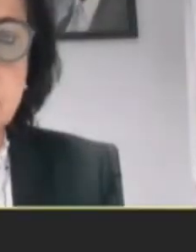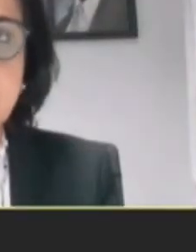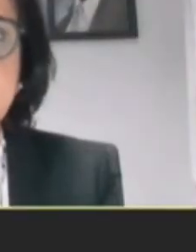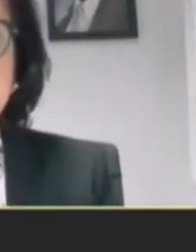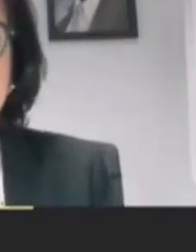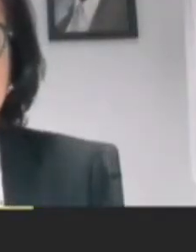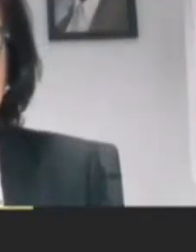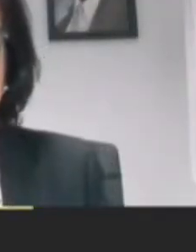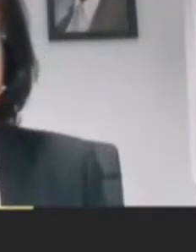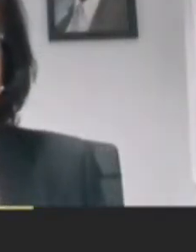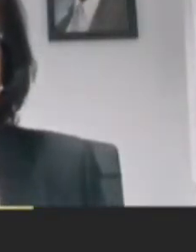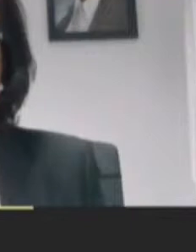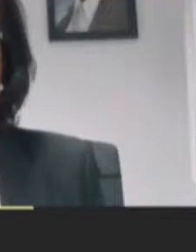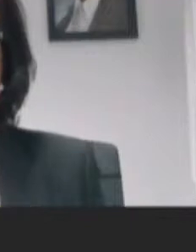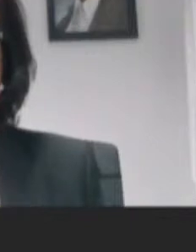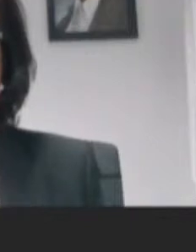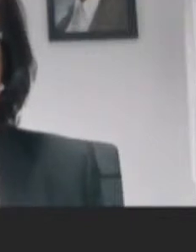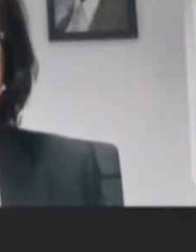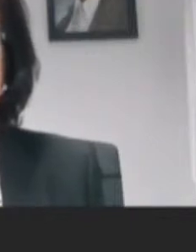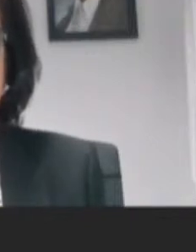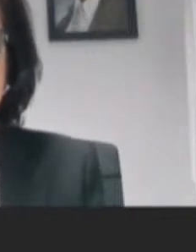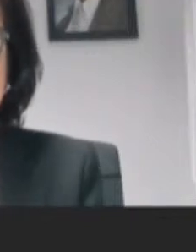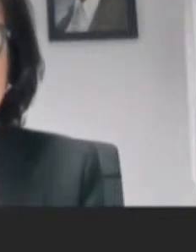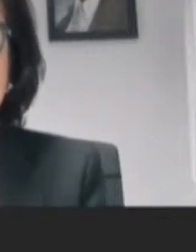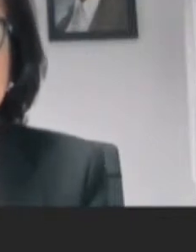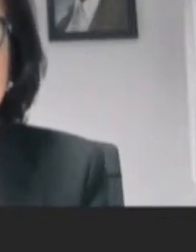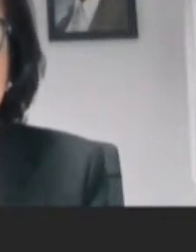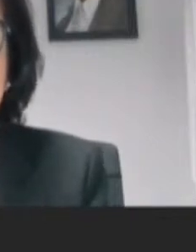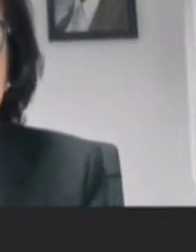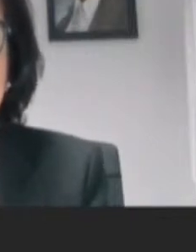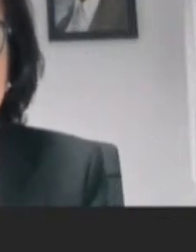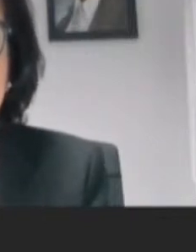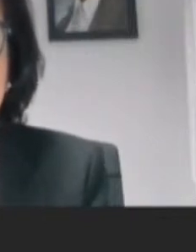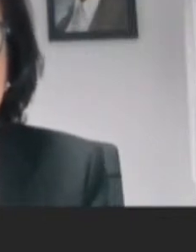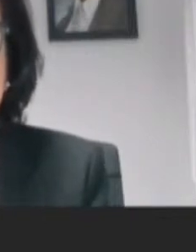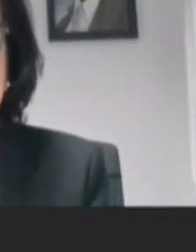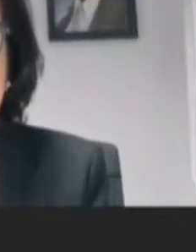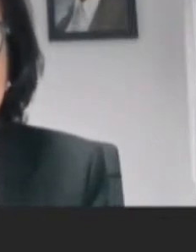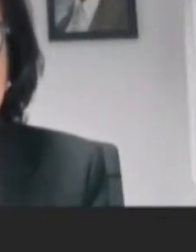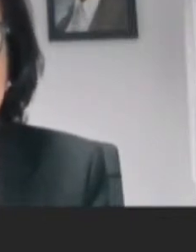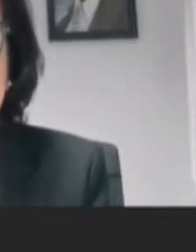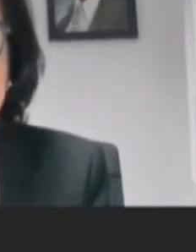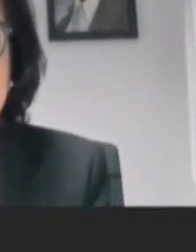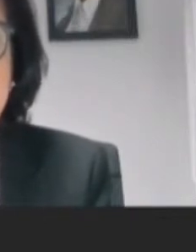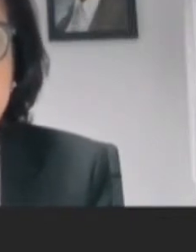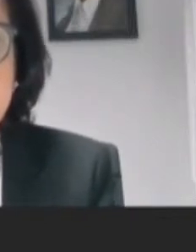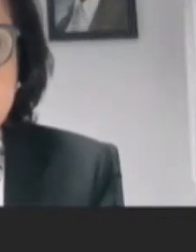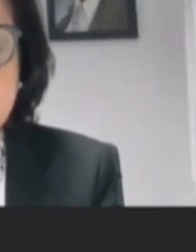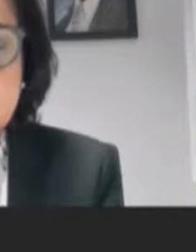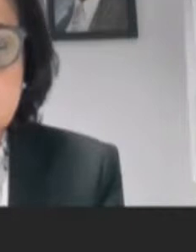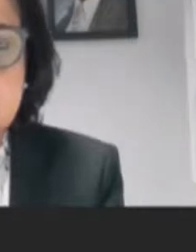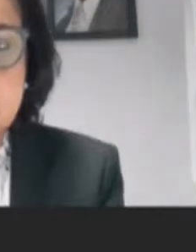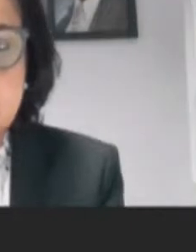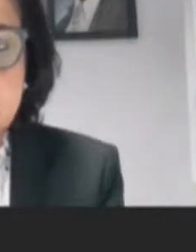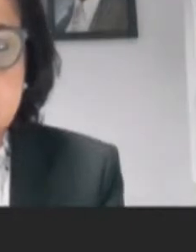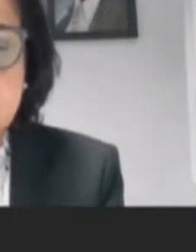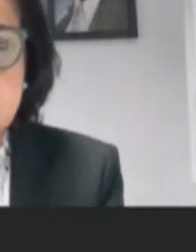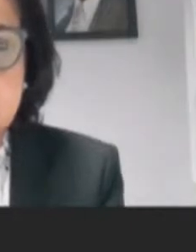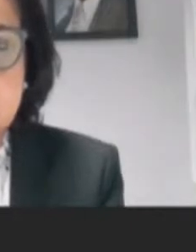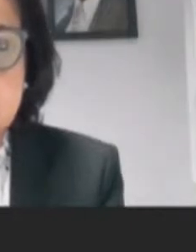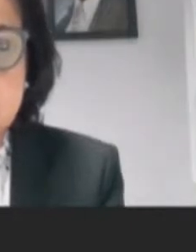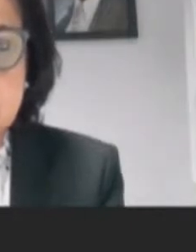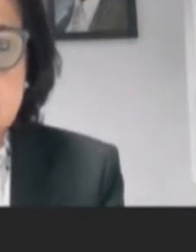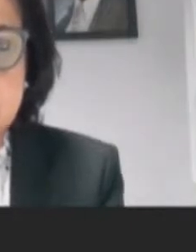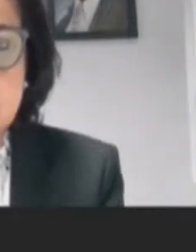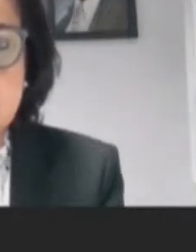thank you national director that brings us to the end of this briefing colleagues as you can see the time is 12 o